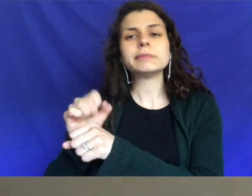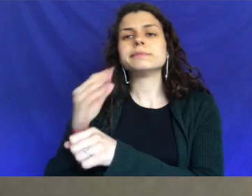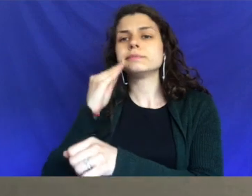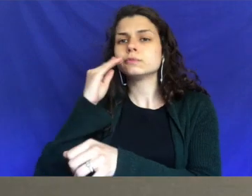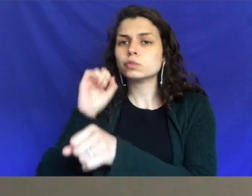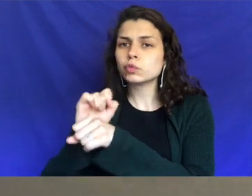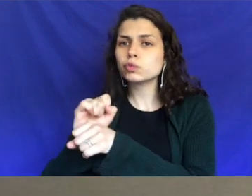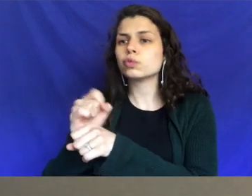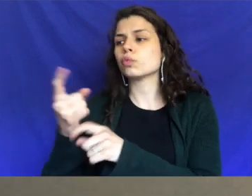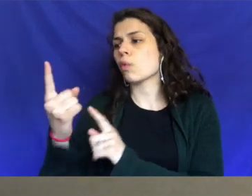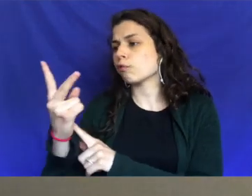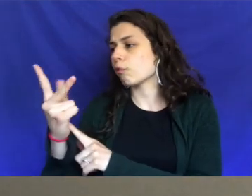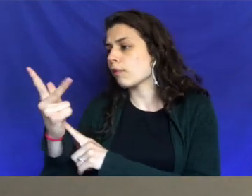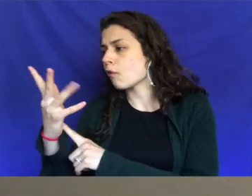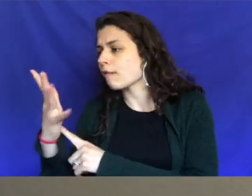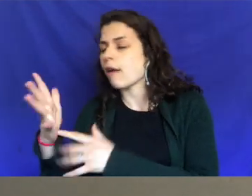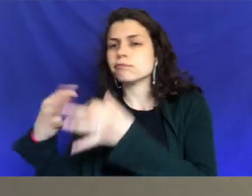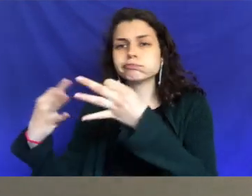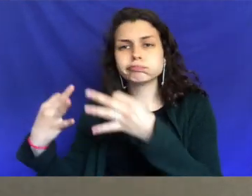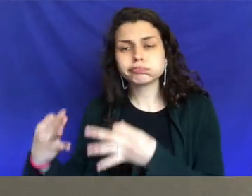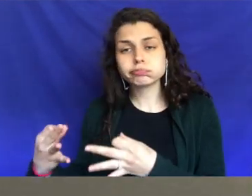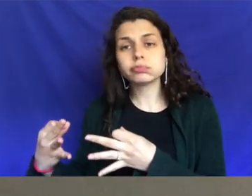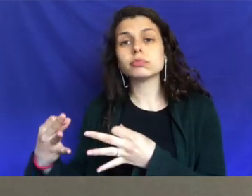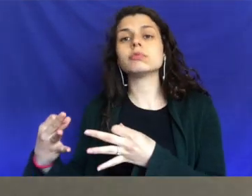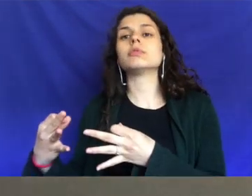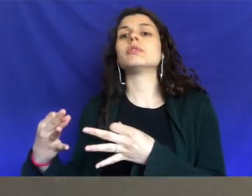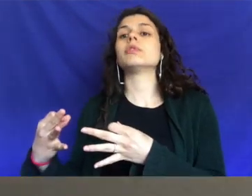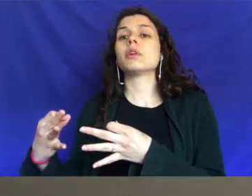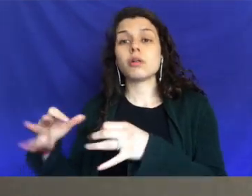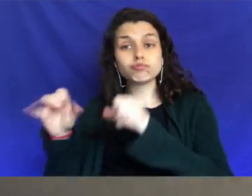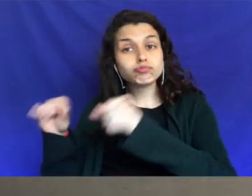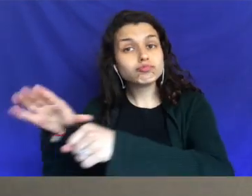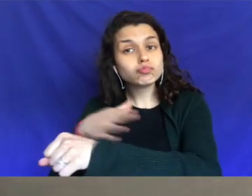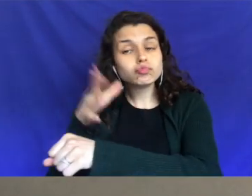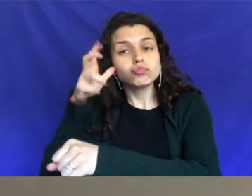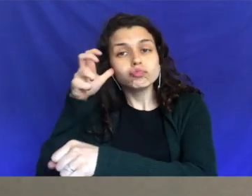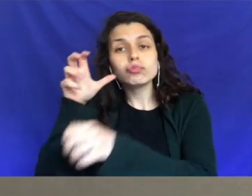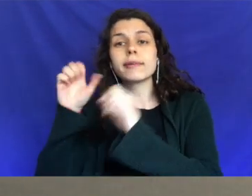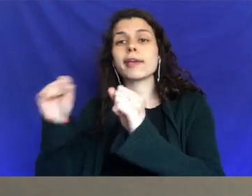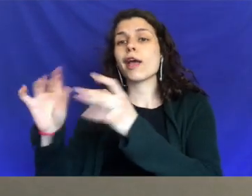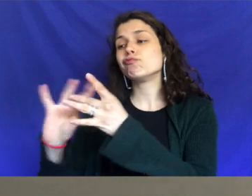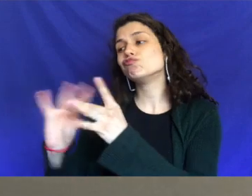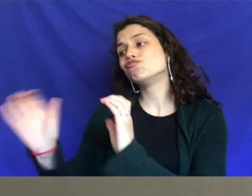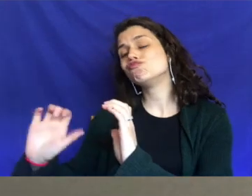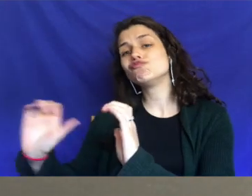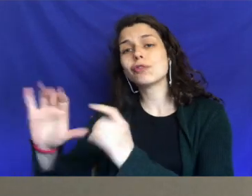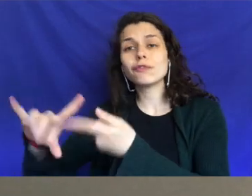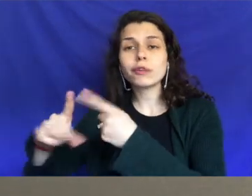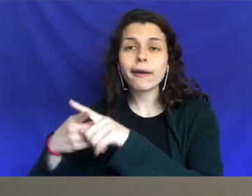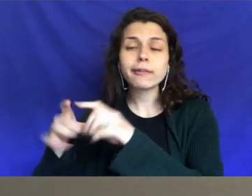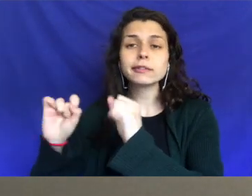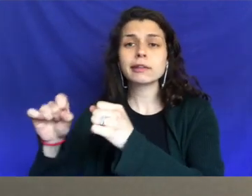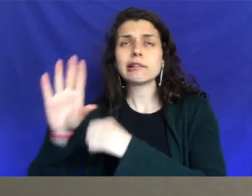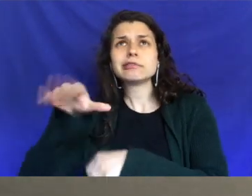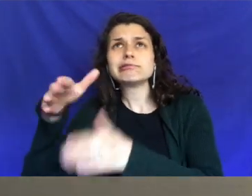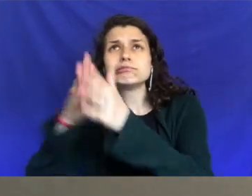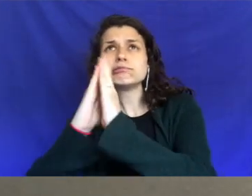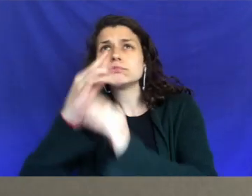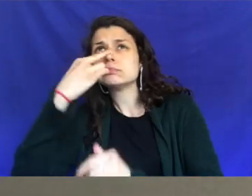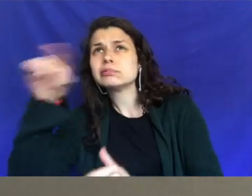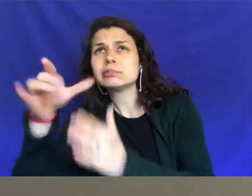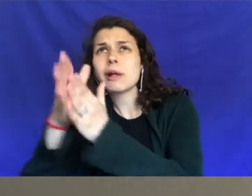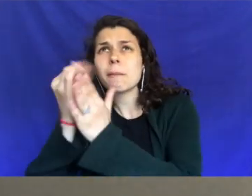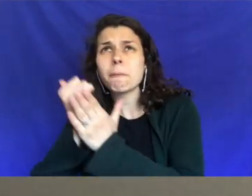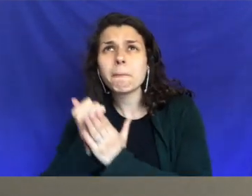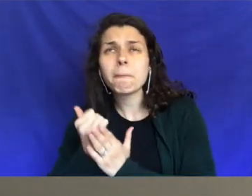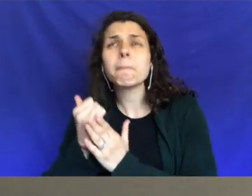need to do one, two, three, four, and five, but you can listen to music. You can talk to your friends. You can ask people for help. You can work alongside